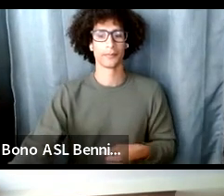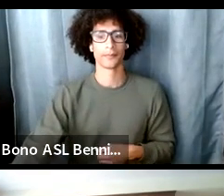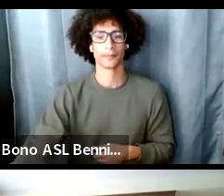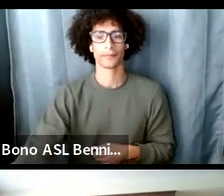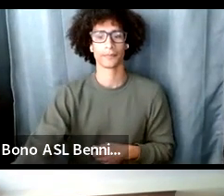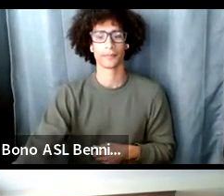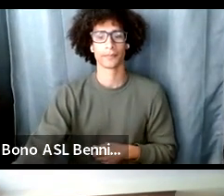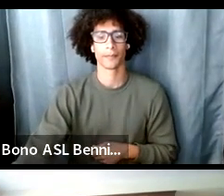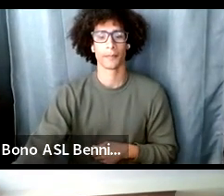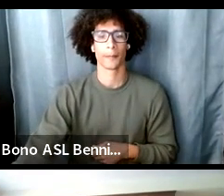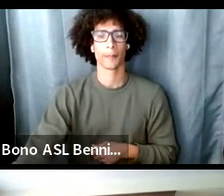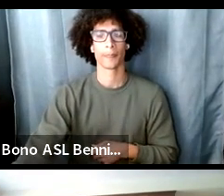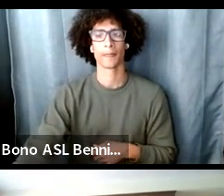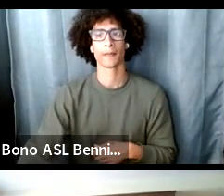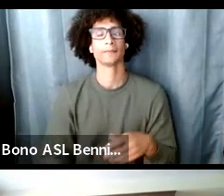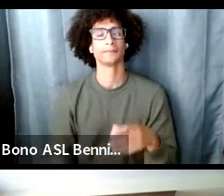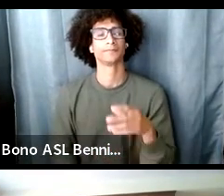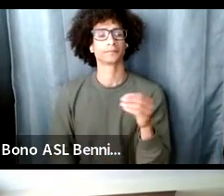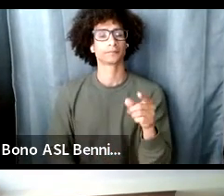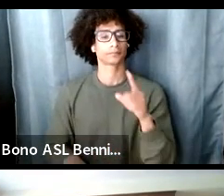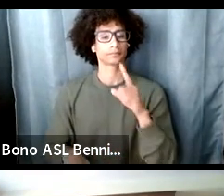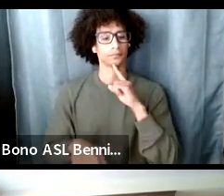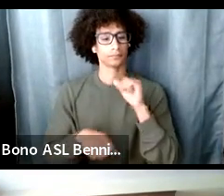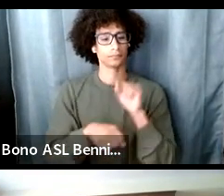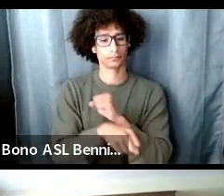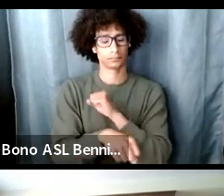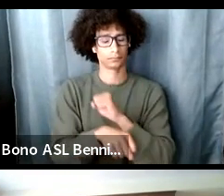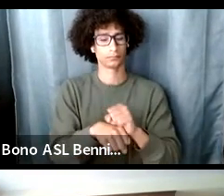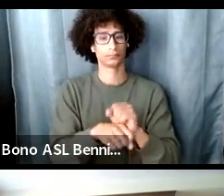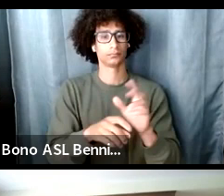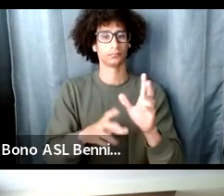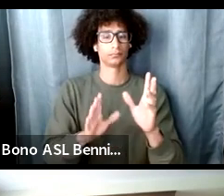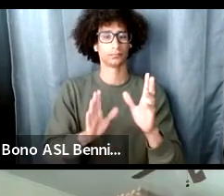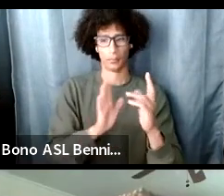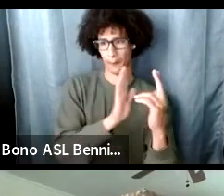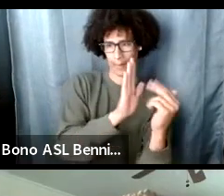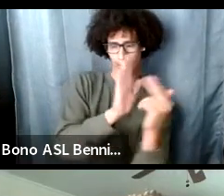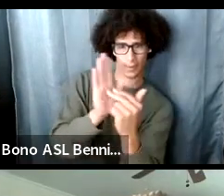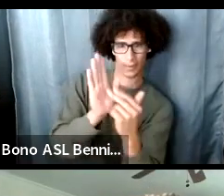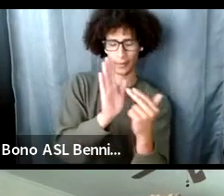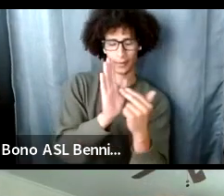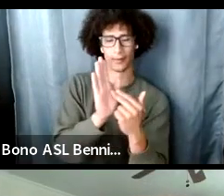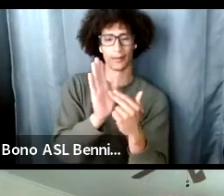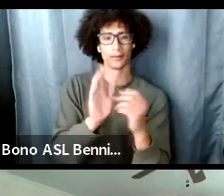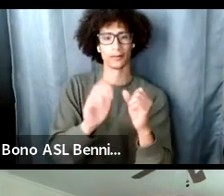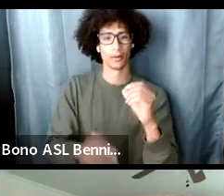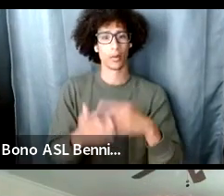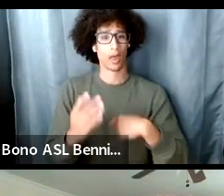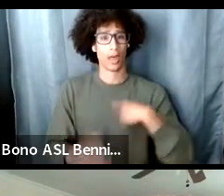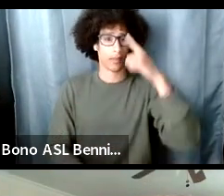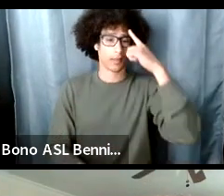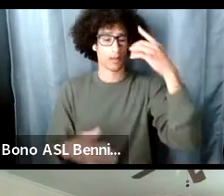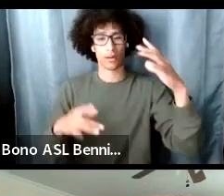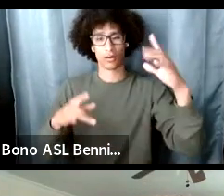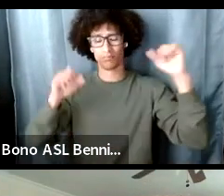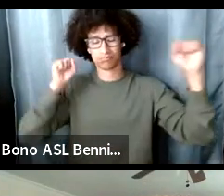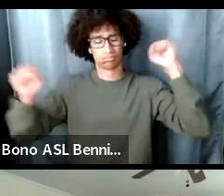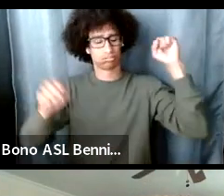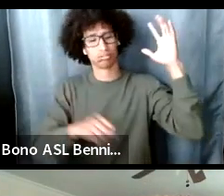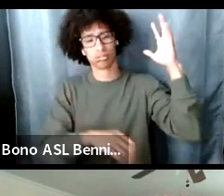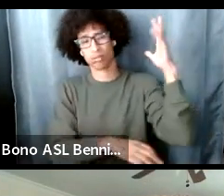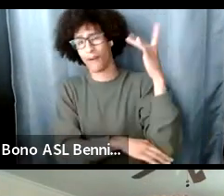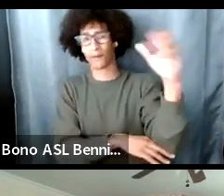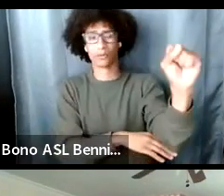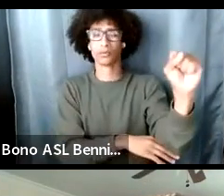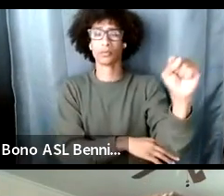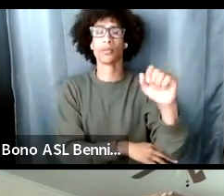on right so i think what she did was revolutionary what we are doing now in 2023 is saying that person should